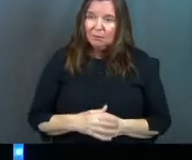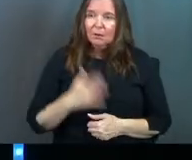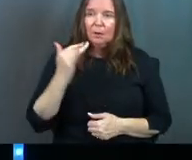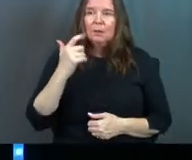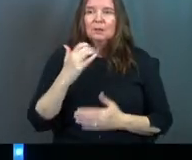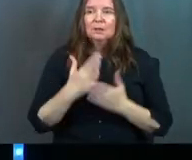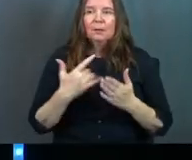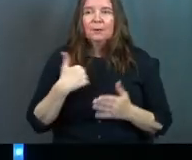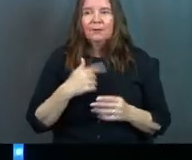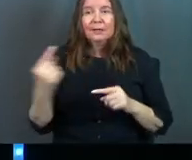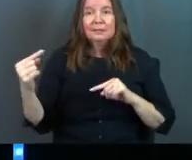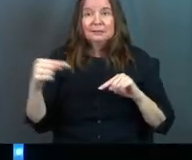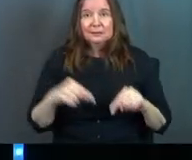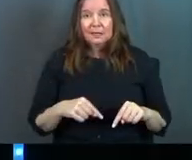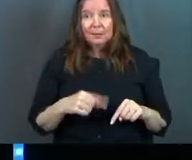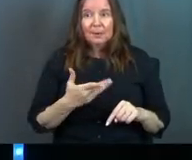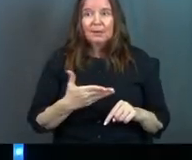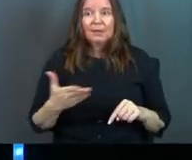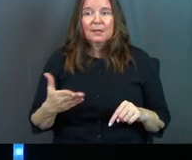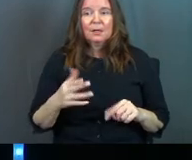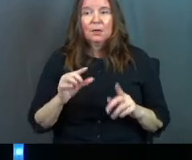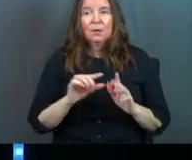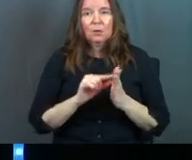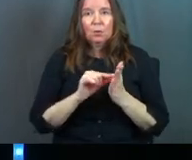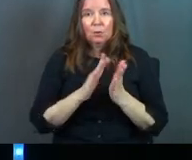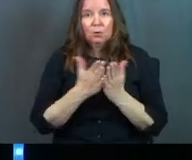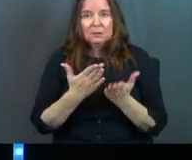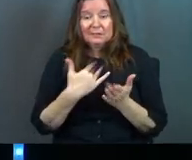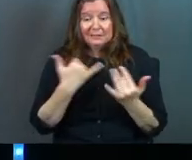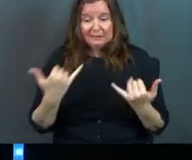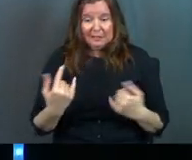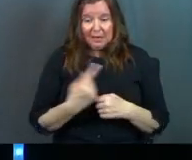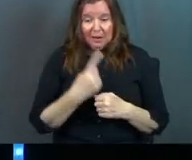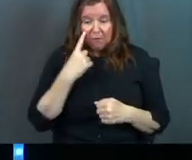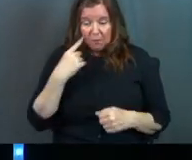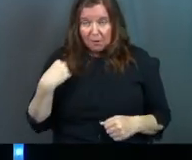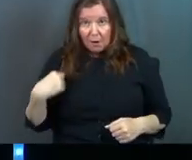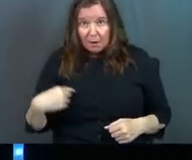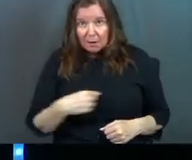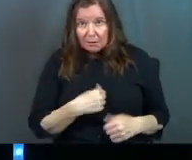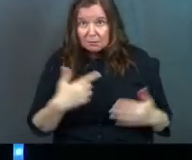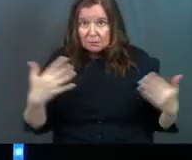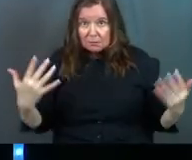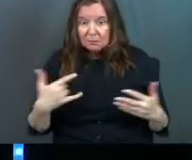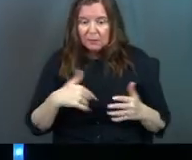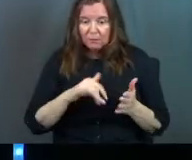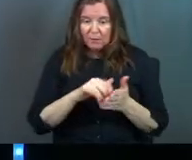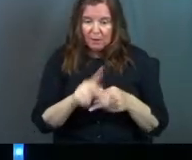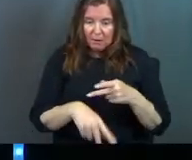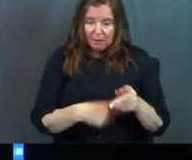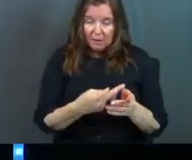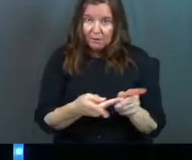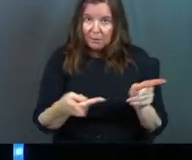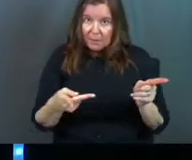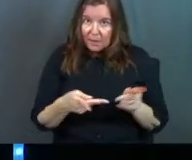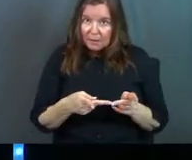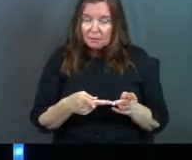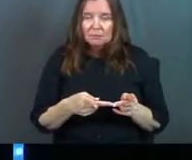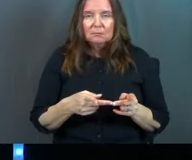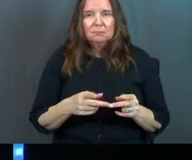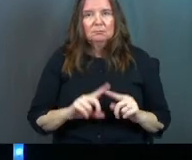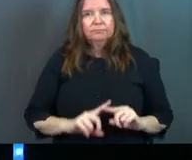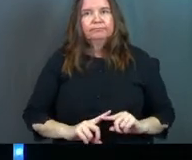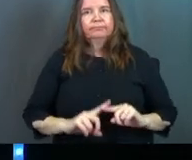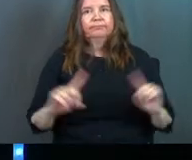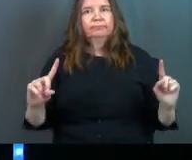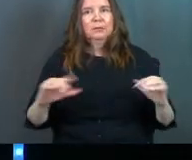Because some of us came and the things, the words of Jesus today for us, if we're in that kind of a place, it's a